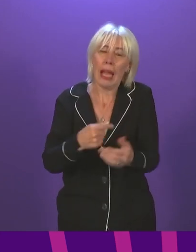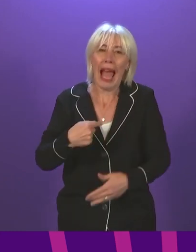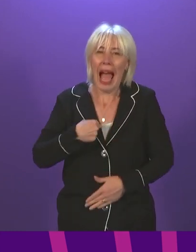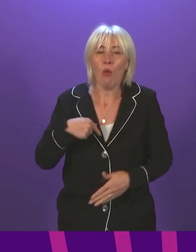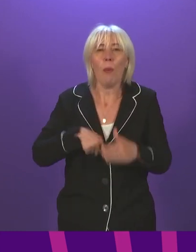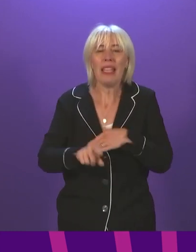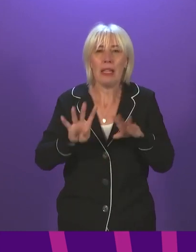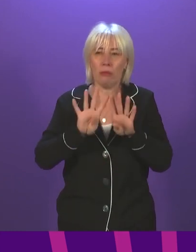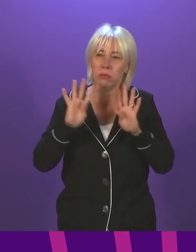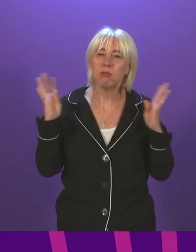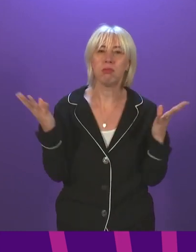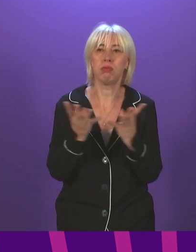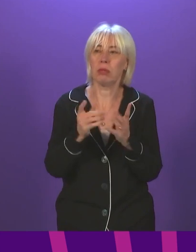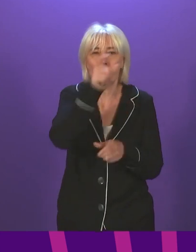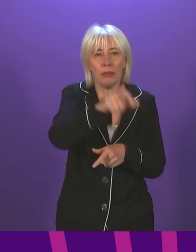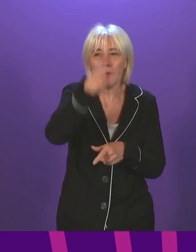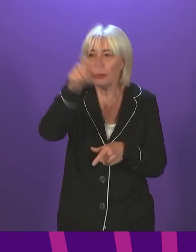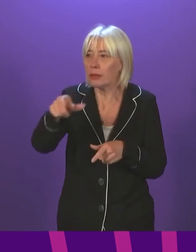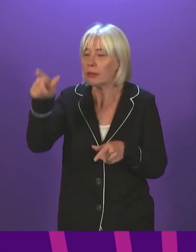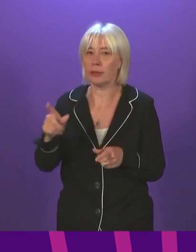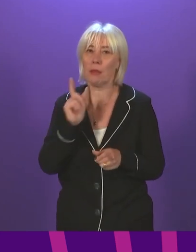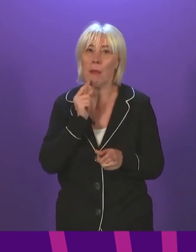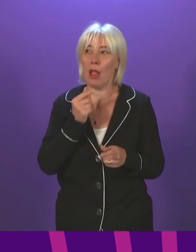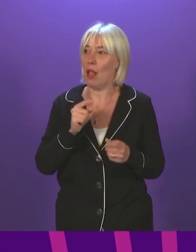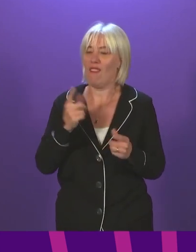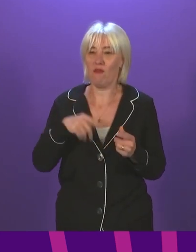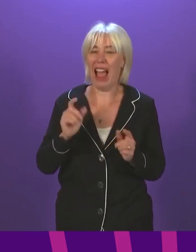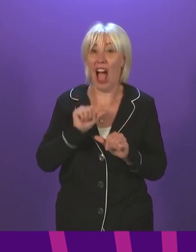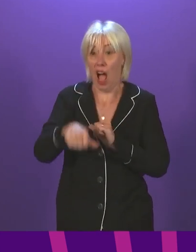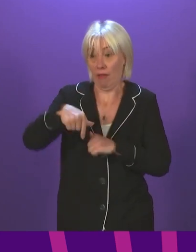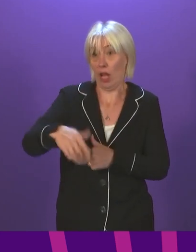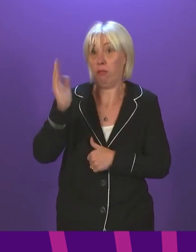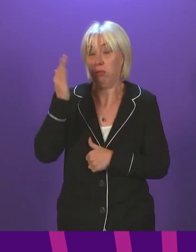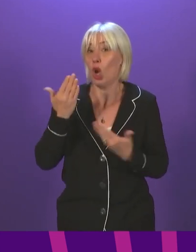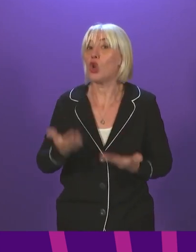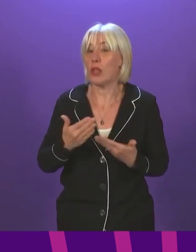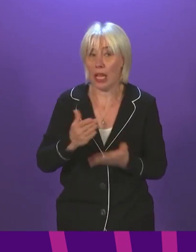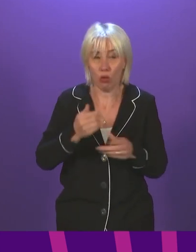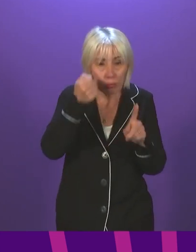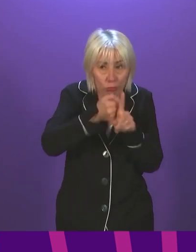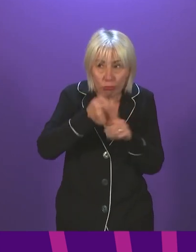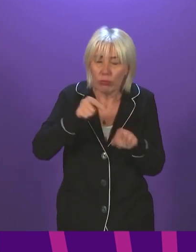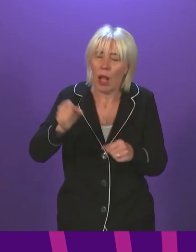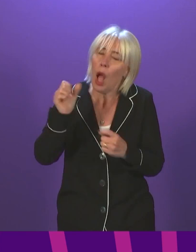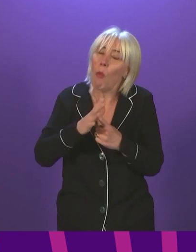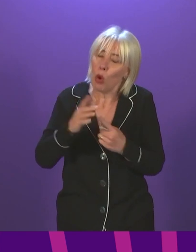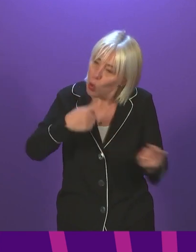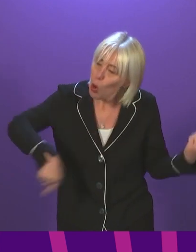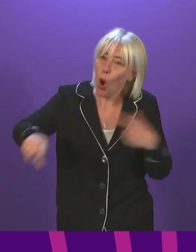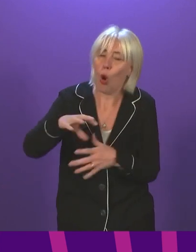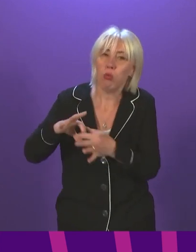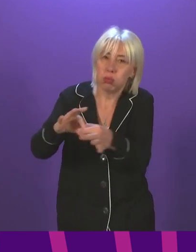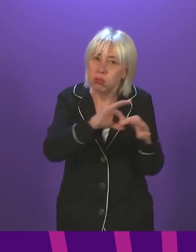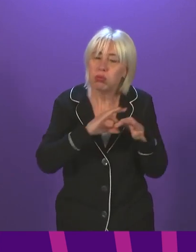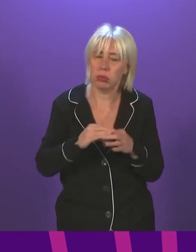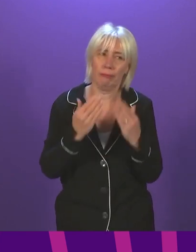roundtable meeting with a range of stakeholders immediately after this statement to underline the importance of this work. I am again grateful